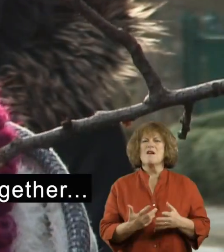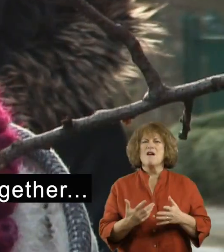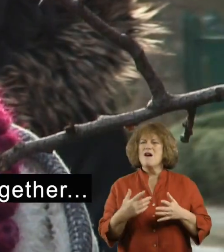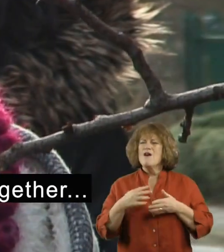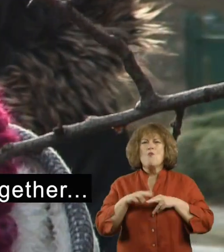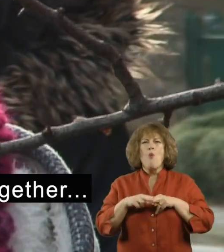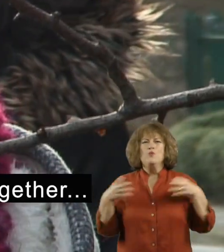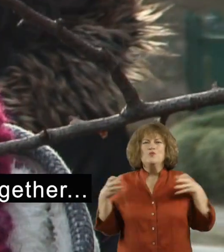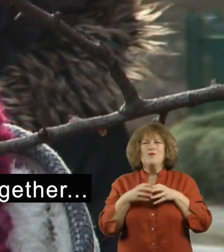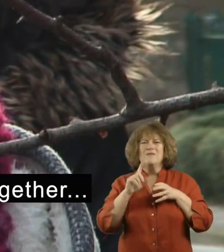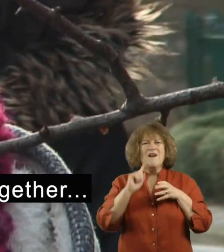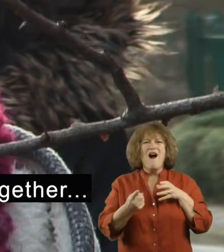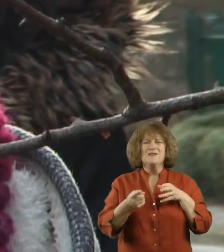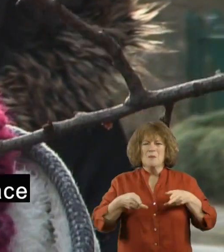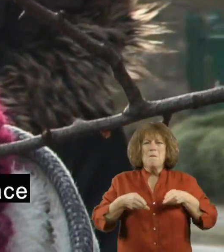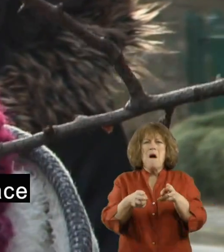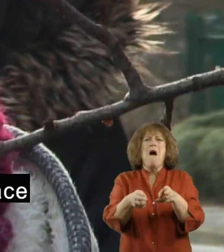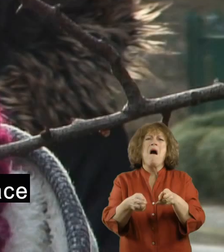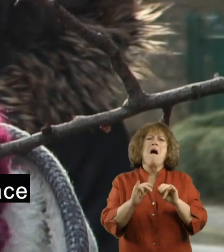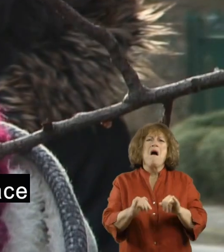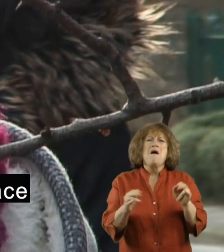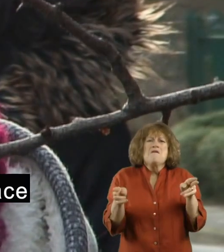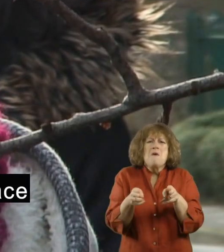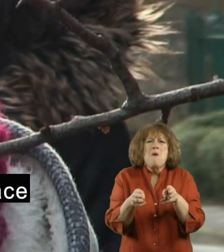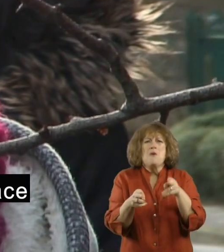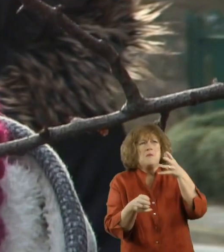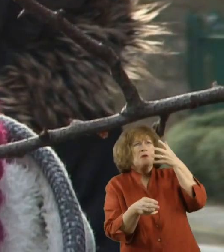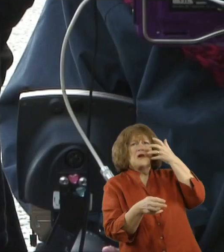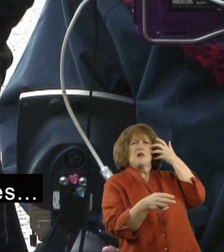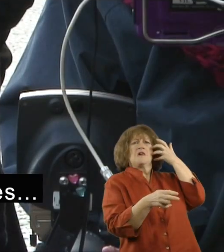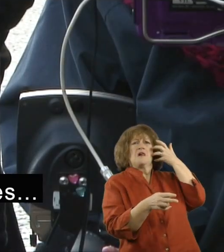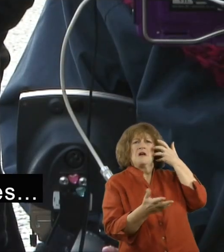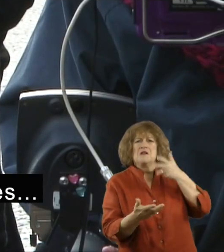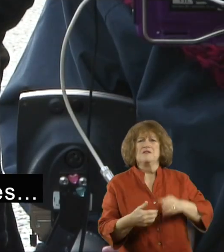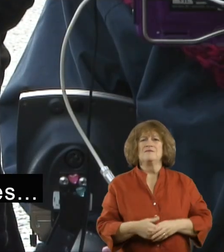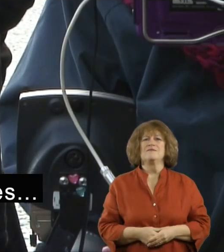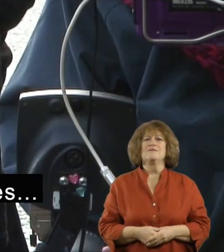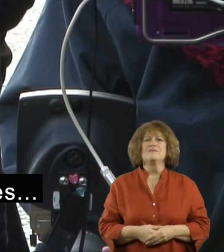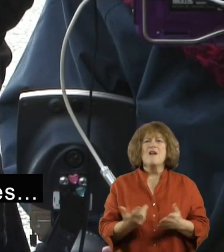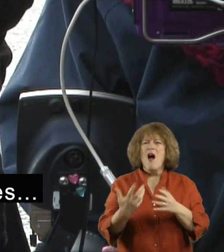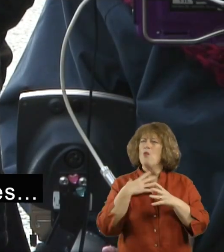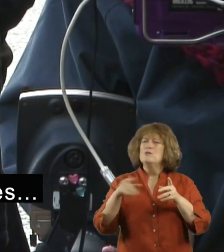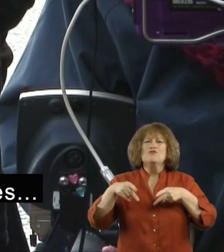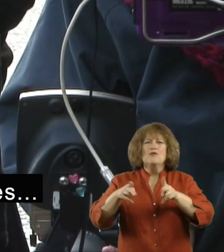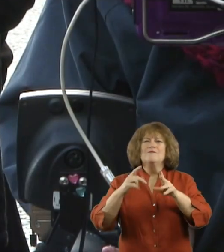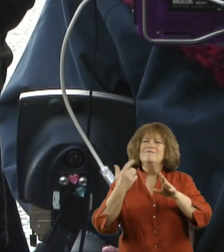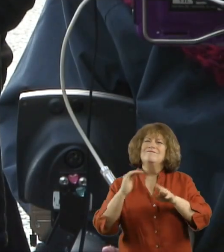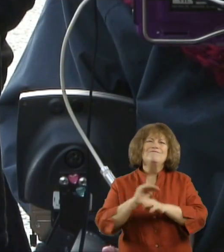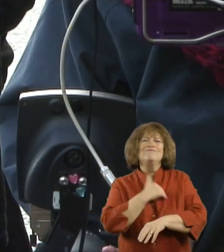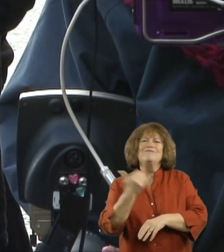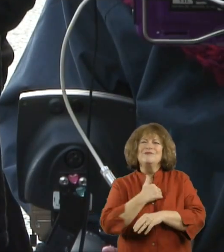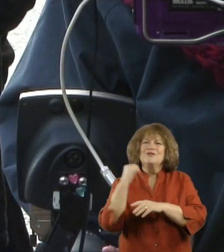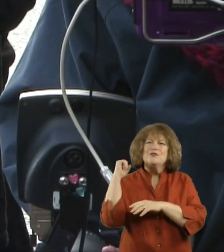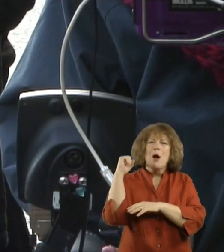Oh no, path is too narrow to walk together, and the bushes are scratching my face. I wish there was street superheroes to